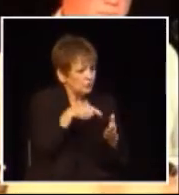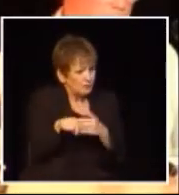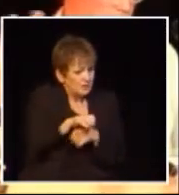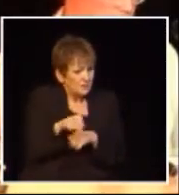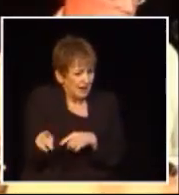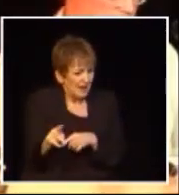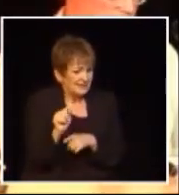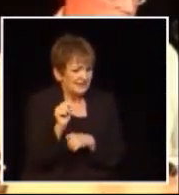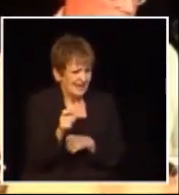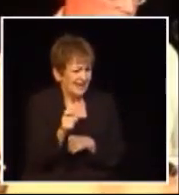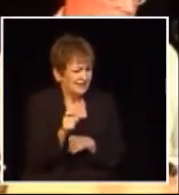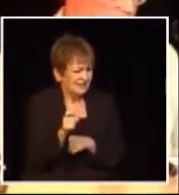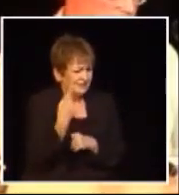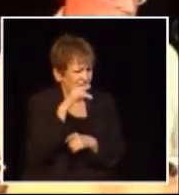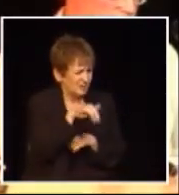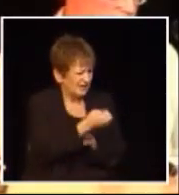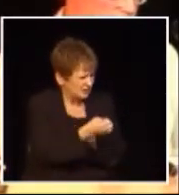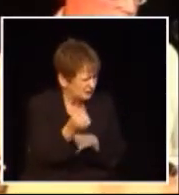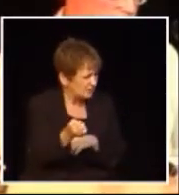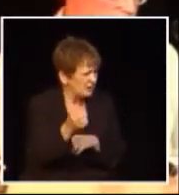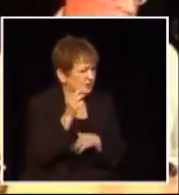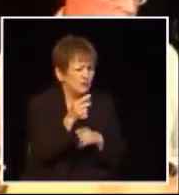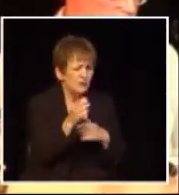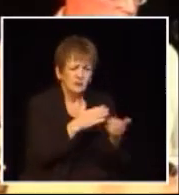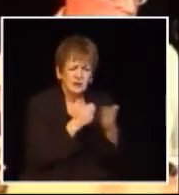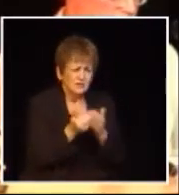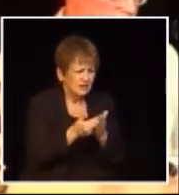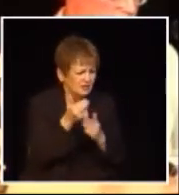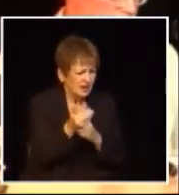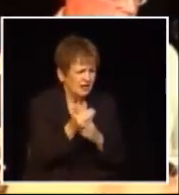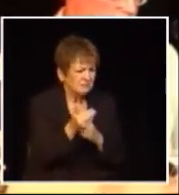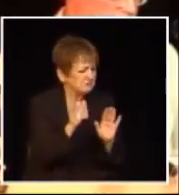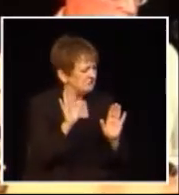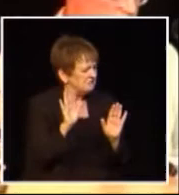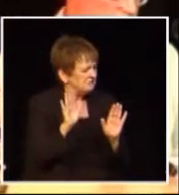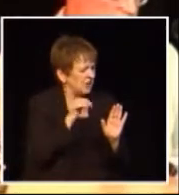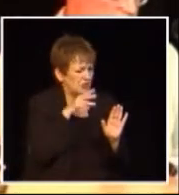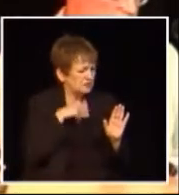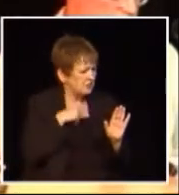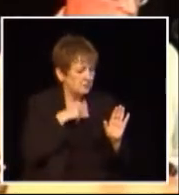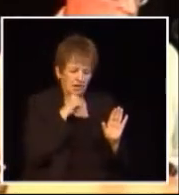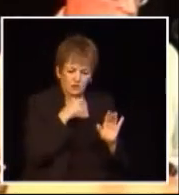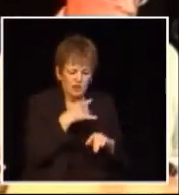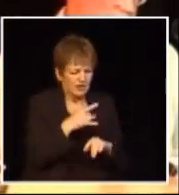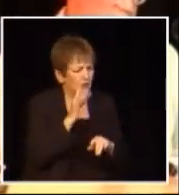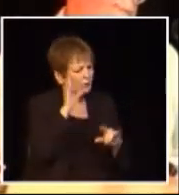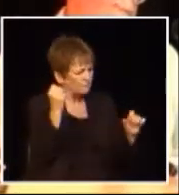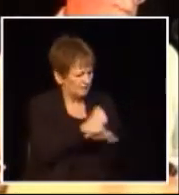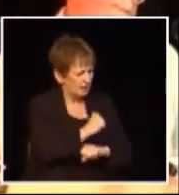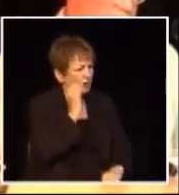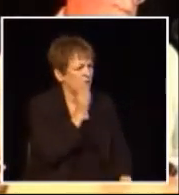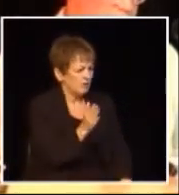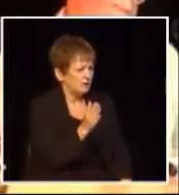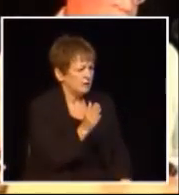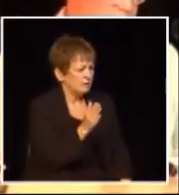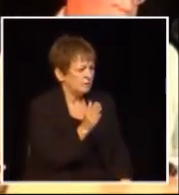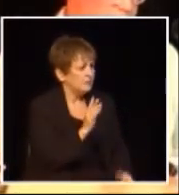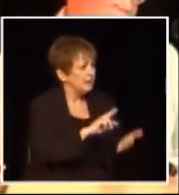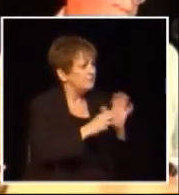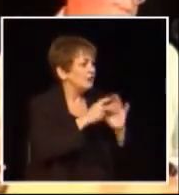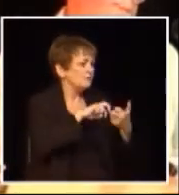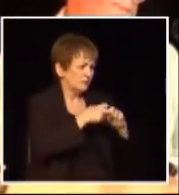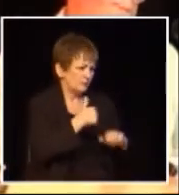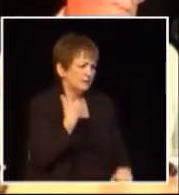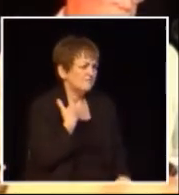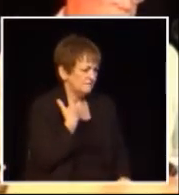have to pay him back we all have to pay him back the tax they paid on the equipment or whatever it is they bought I don't buy that I don't like it I'll